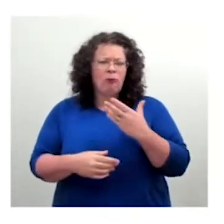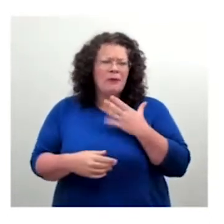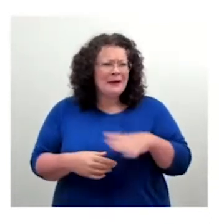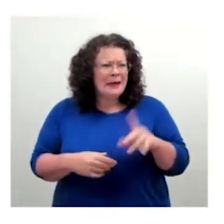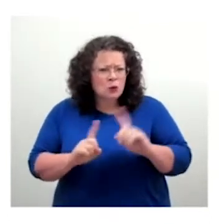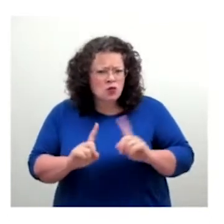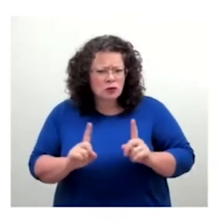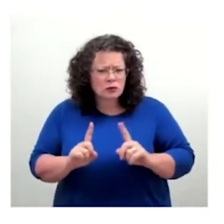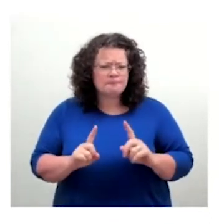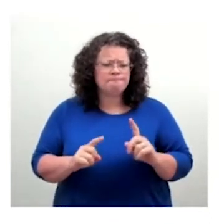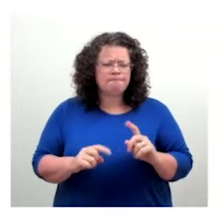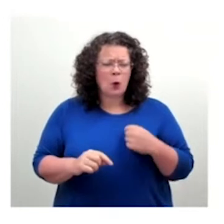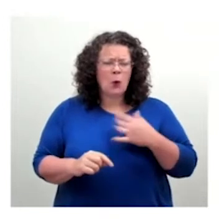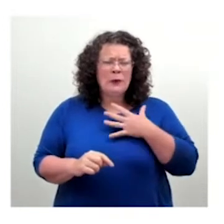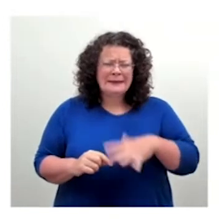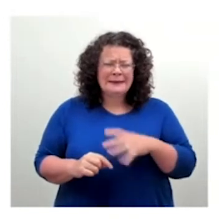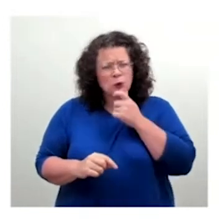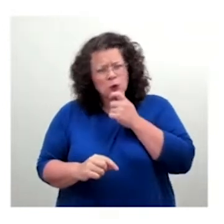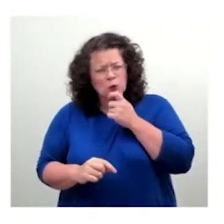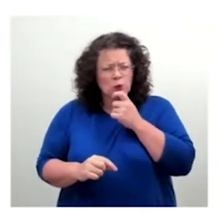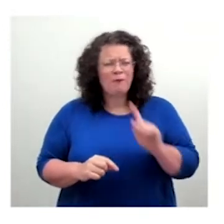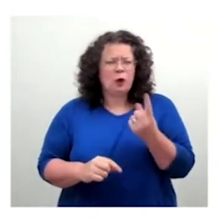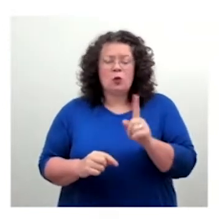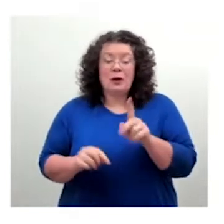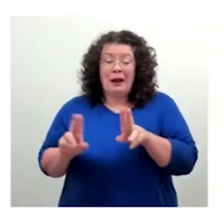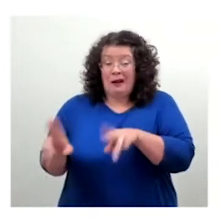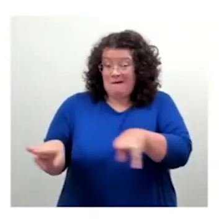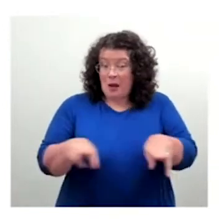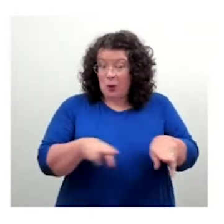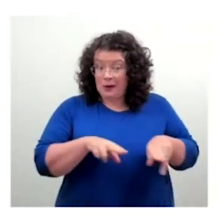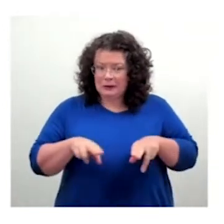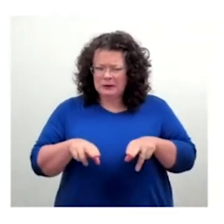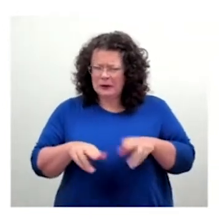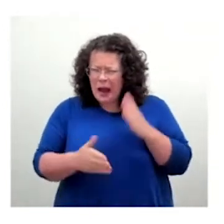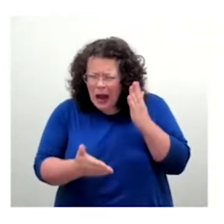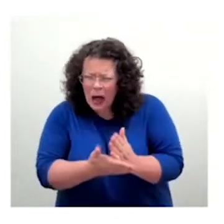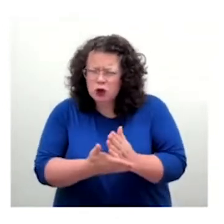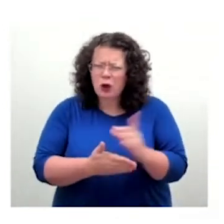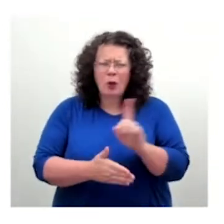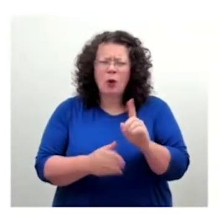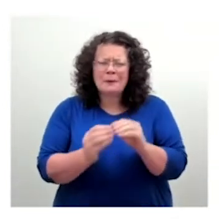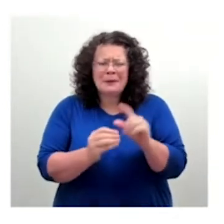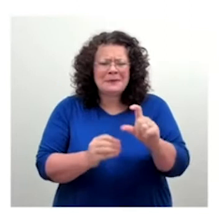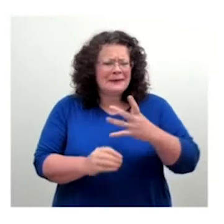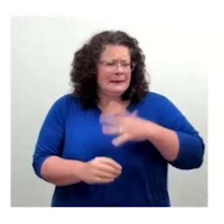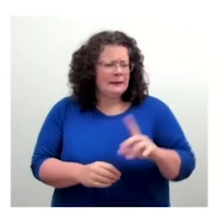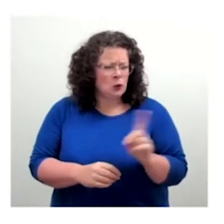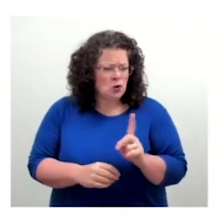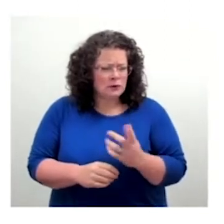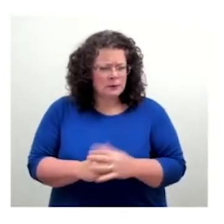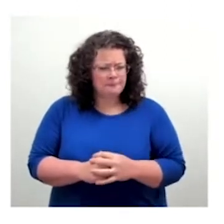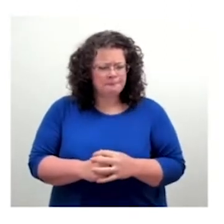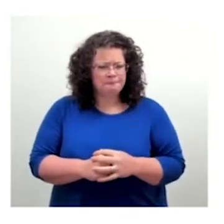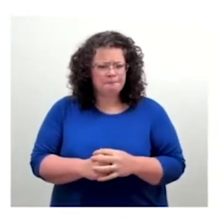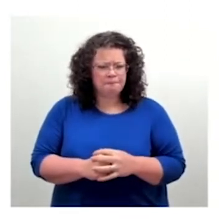the BBC needed. So there's a very, there's an important distinction between need and